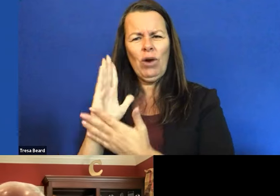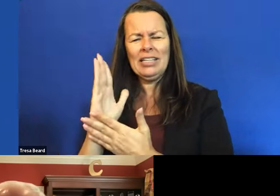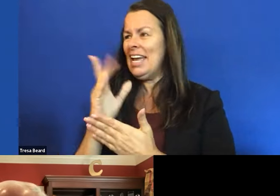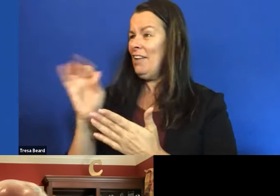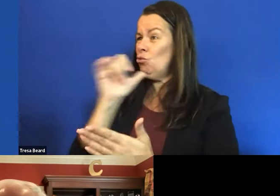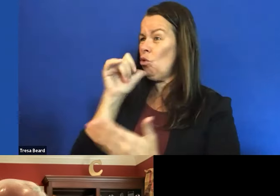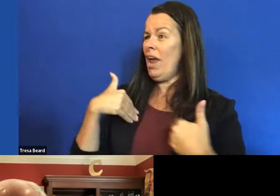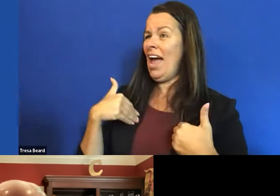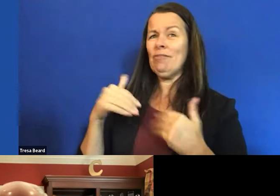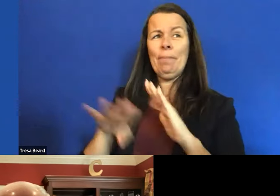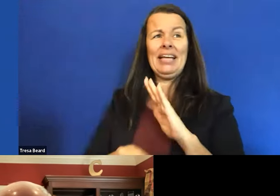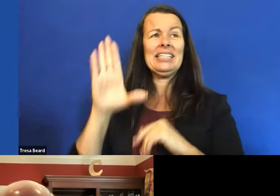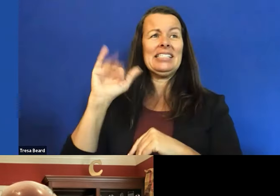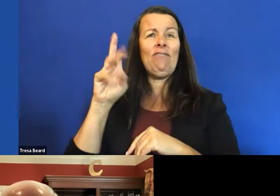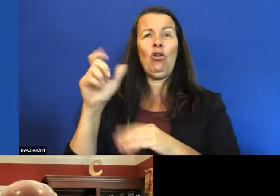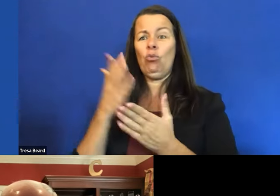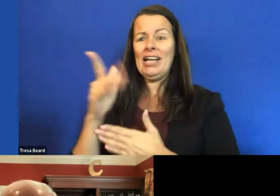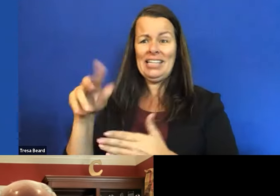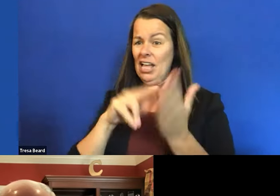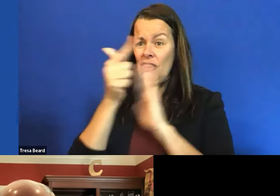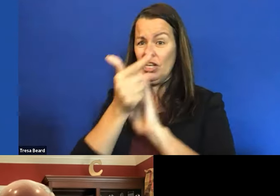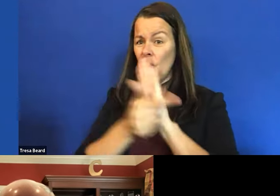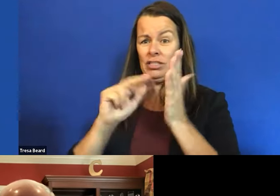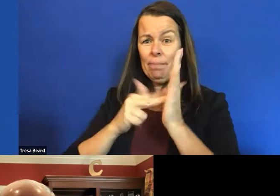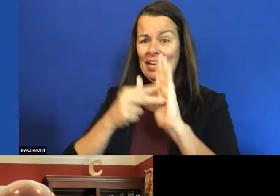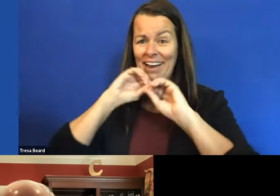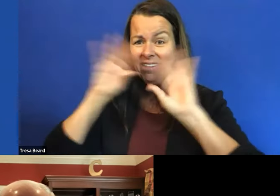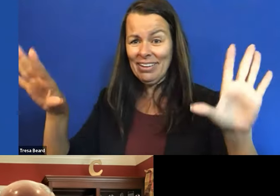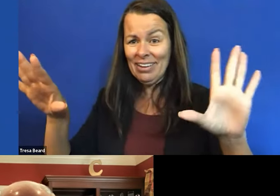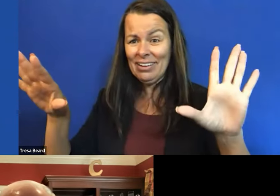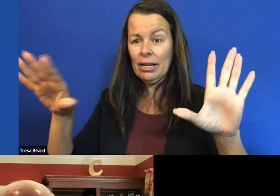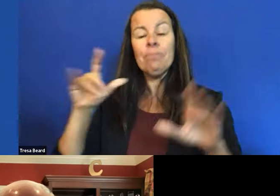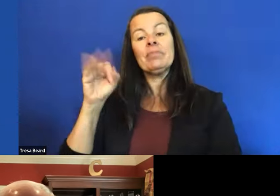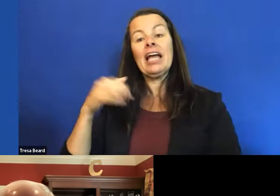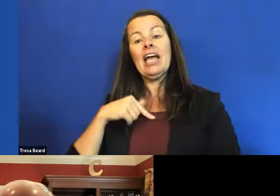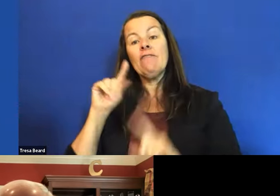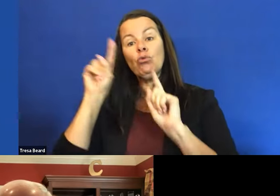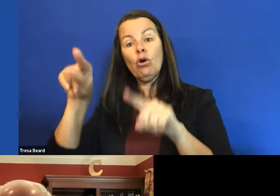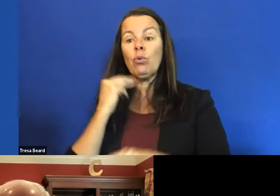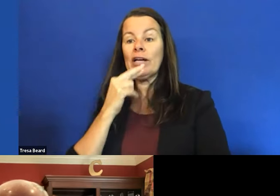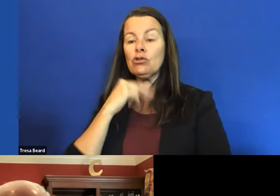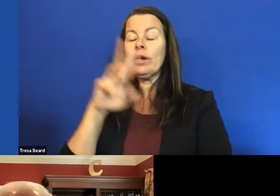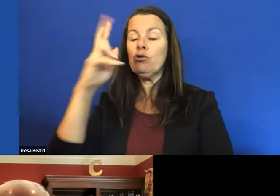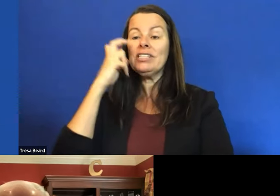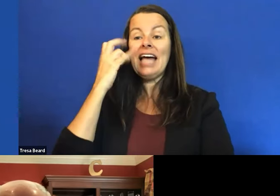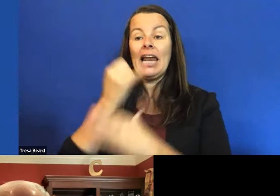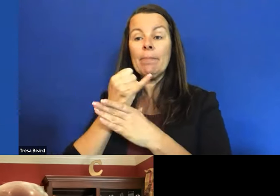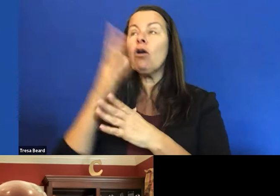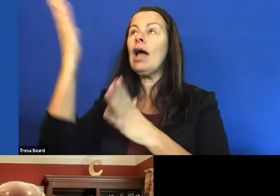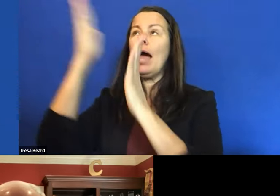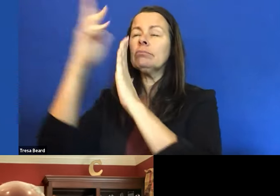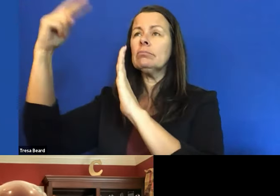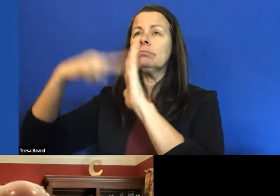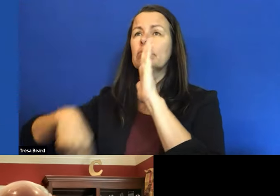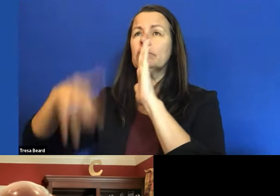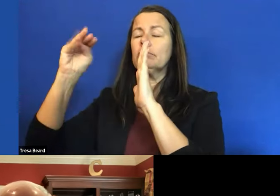these laws don't mean anything. If you went to a restaurant and you were sight impaired and you asked somebody to read the menu, they could kick you out because you were